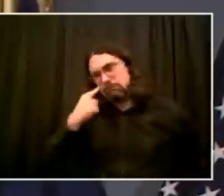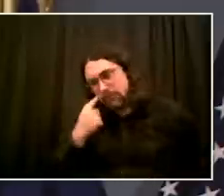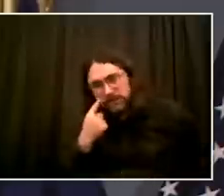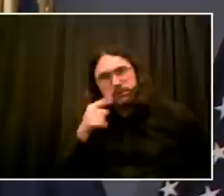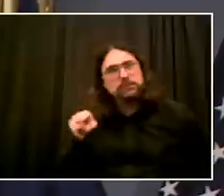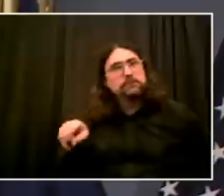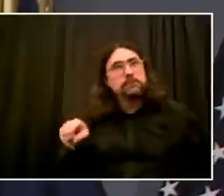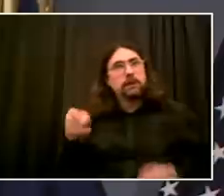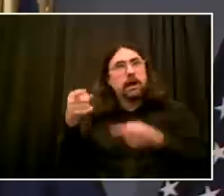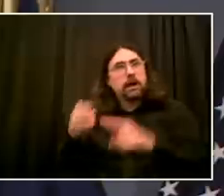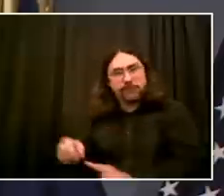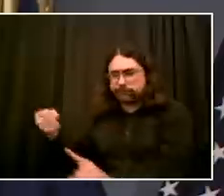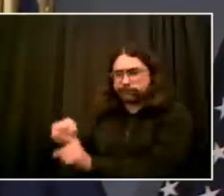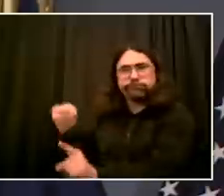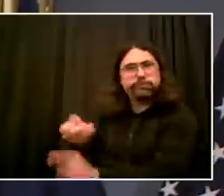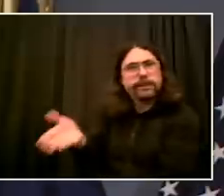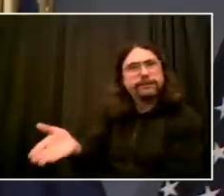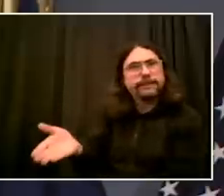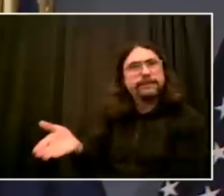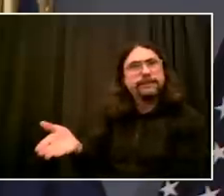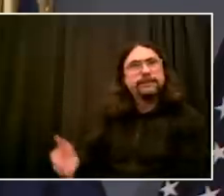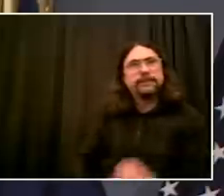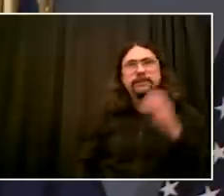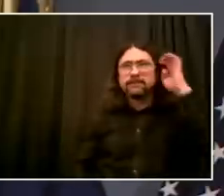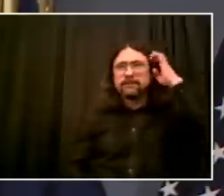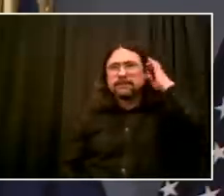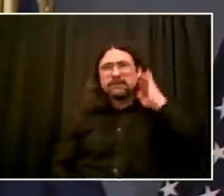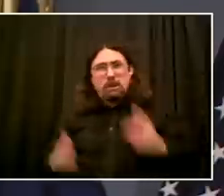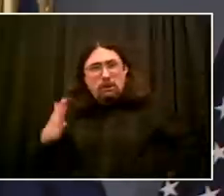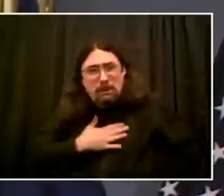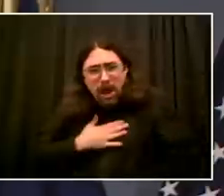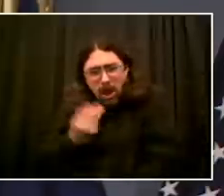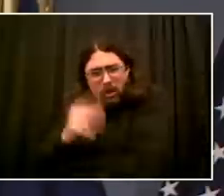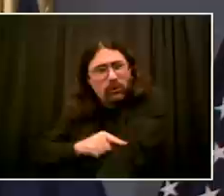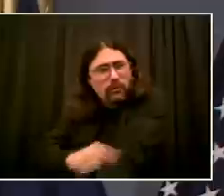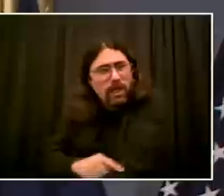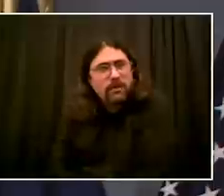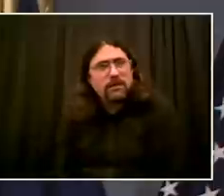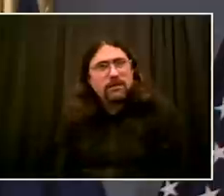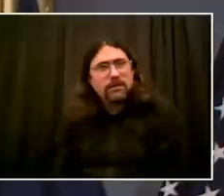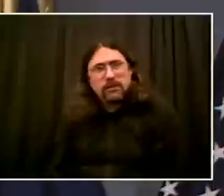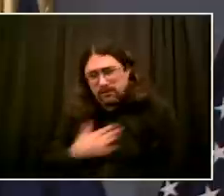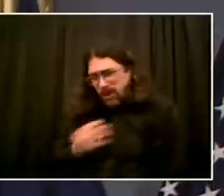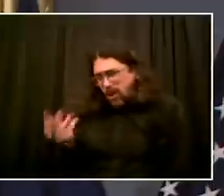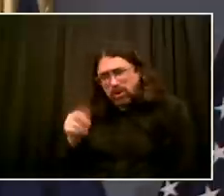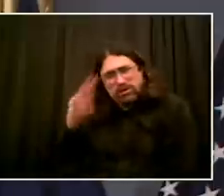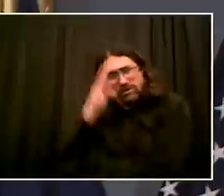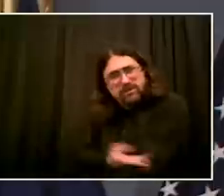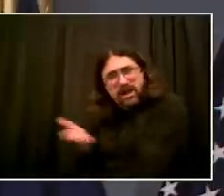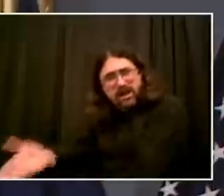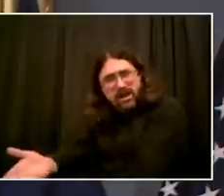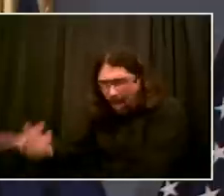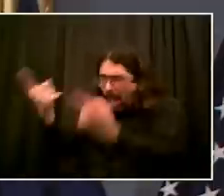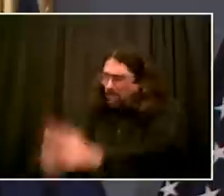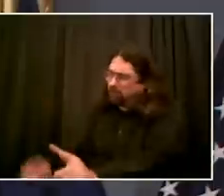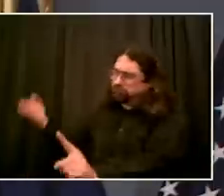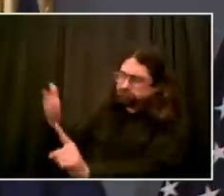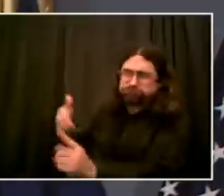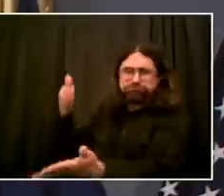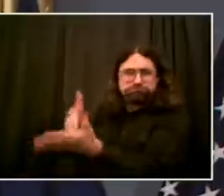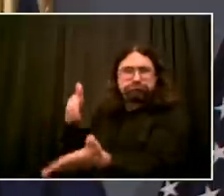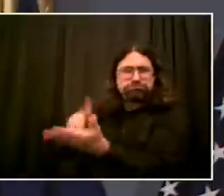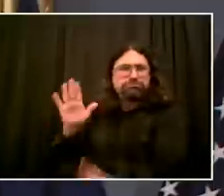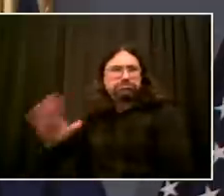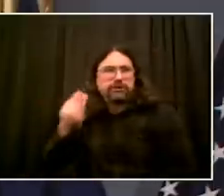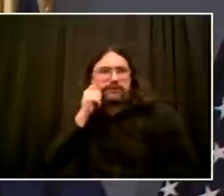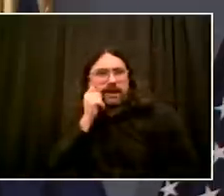my own child treated like he may be a threat, knowing that he needed to be protected in a particular way, that he